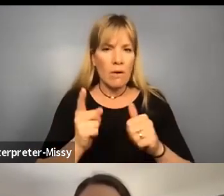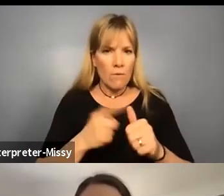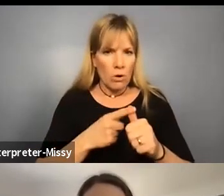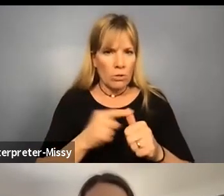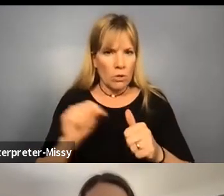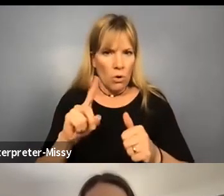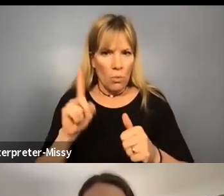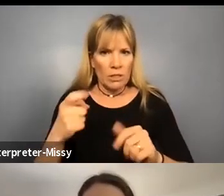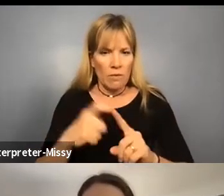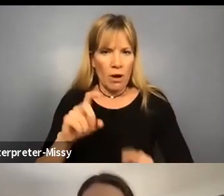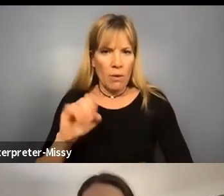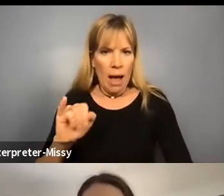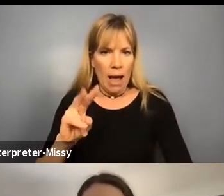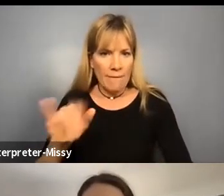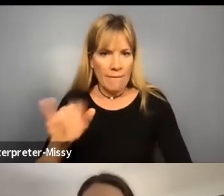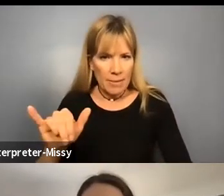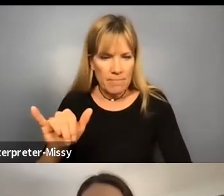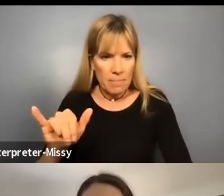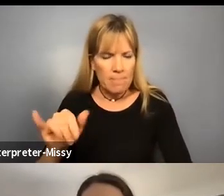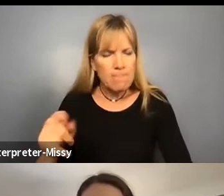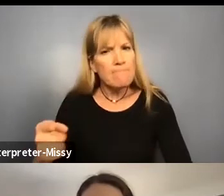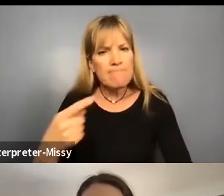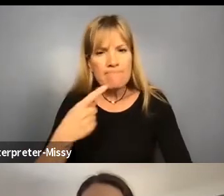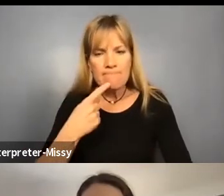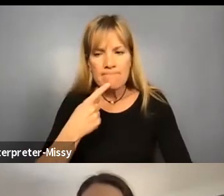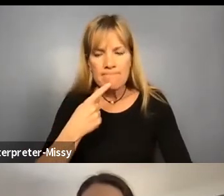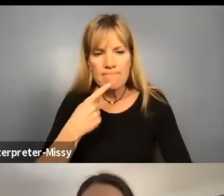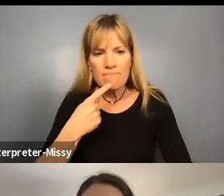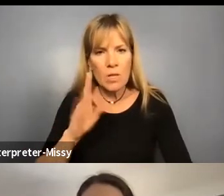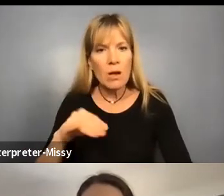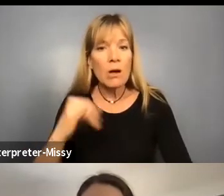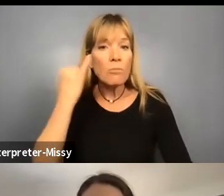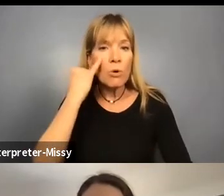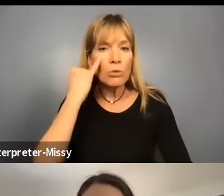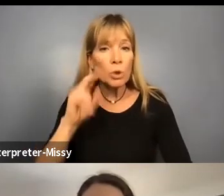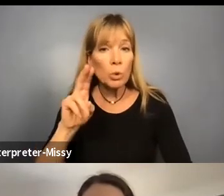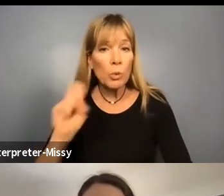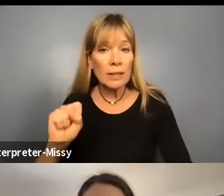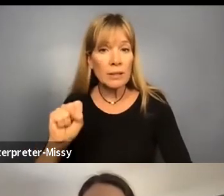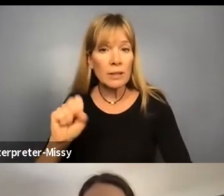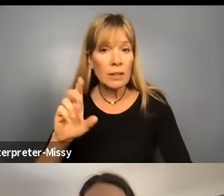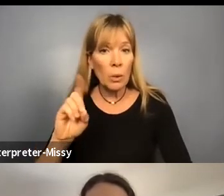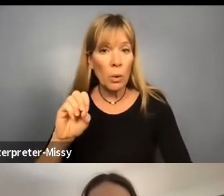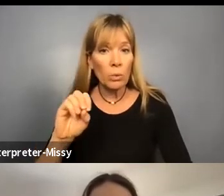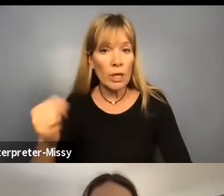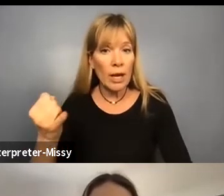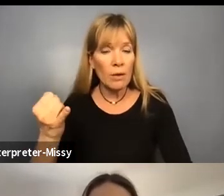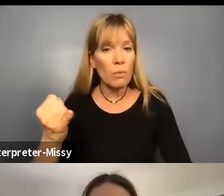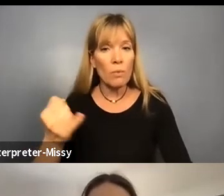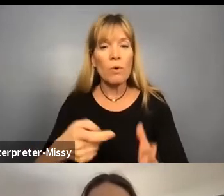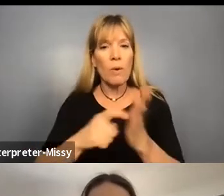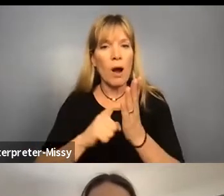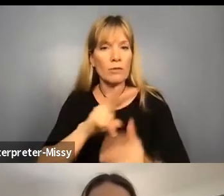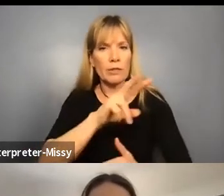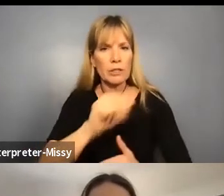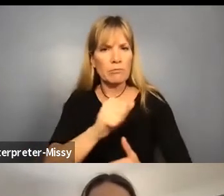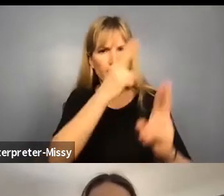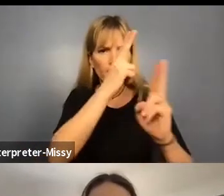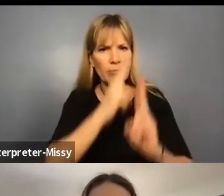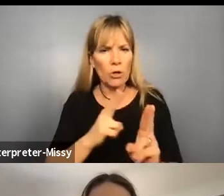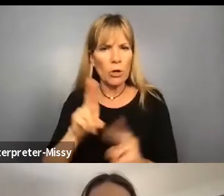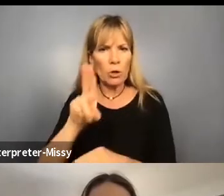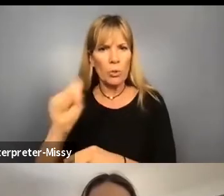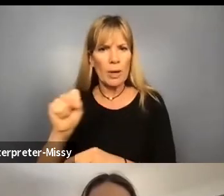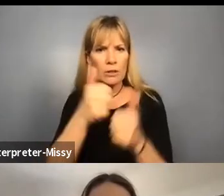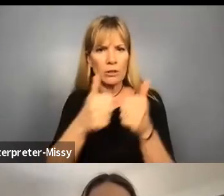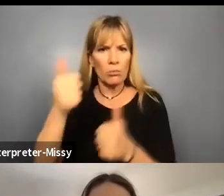question from Ivy. It says, if the U S department of justice requires Virginia to honor the U S